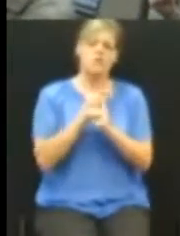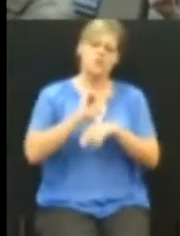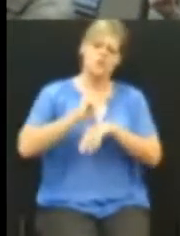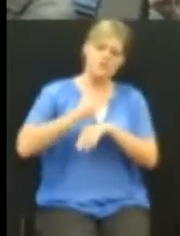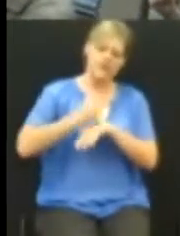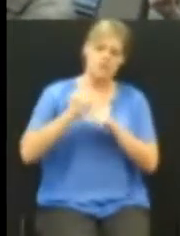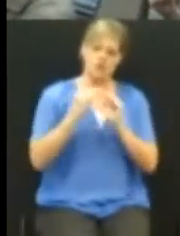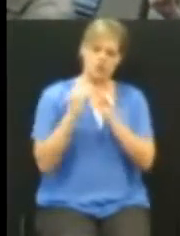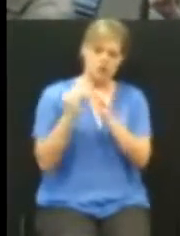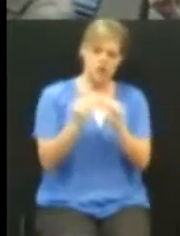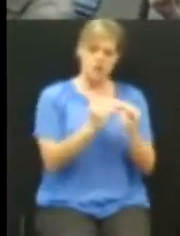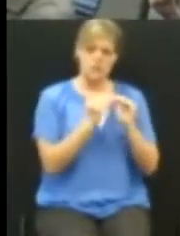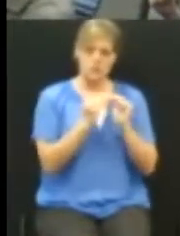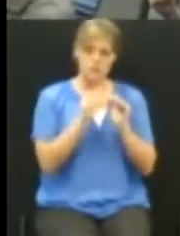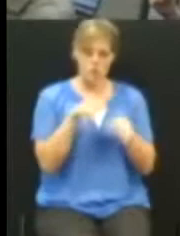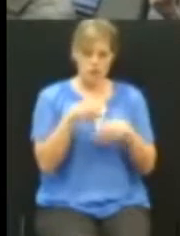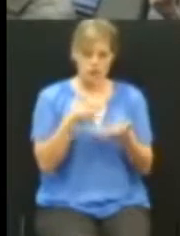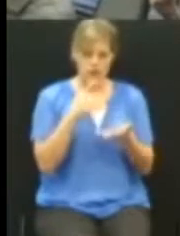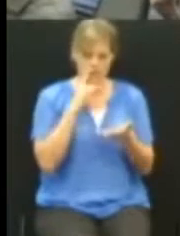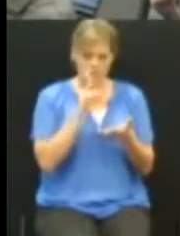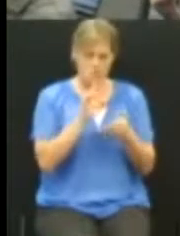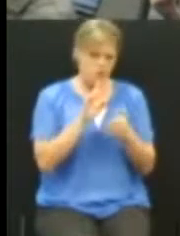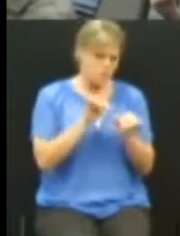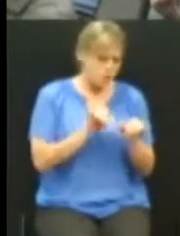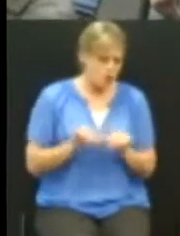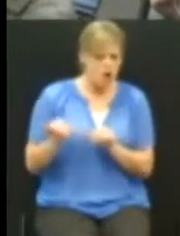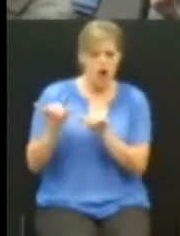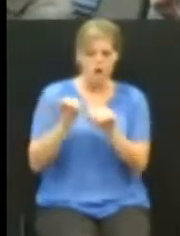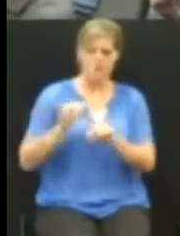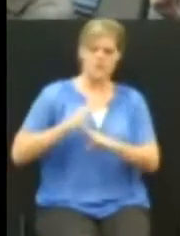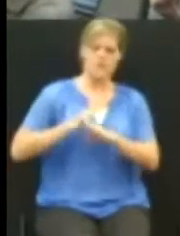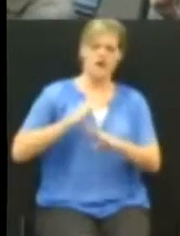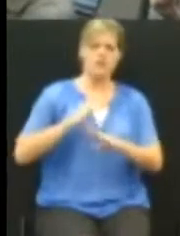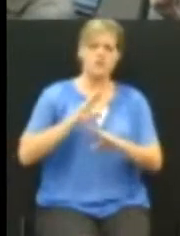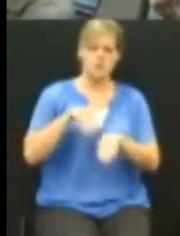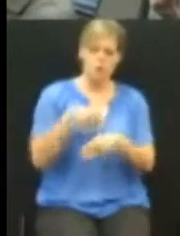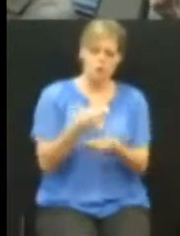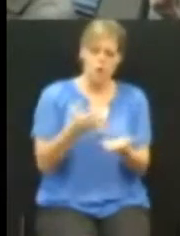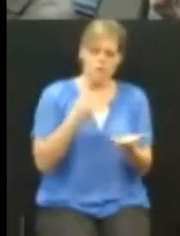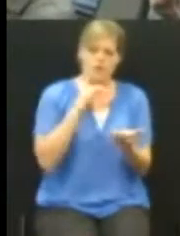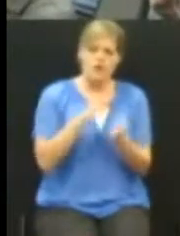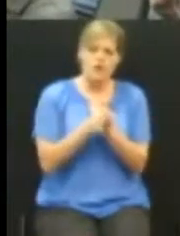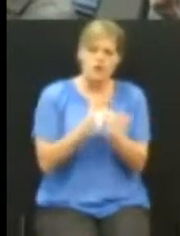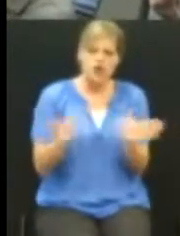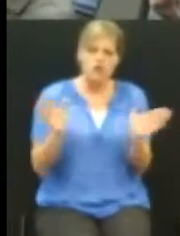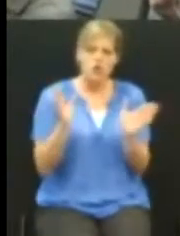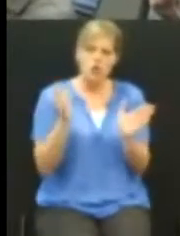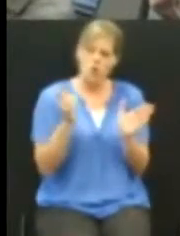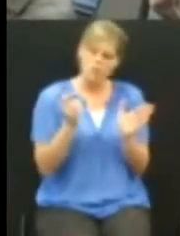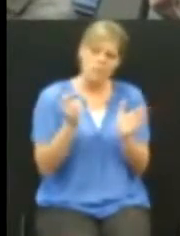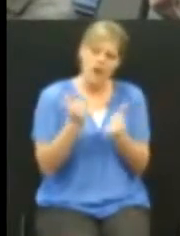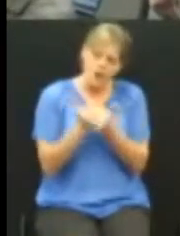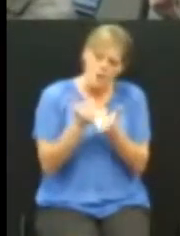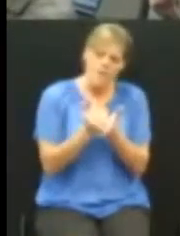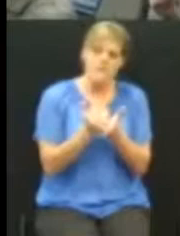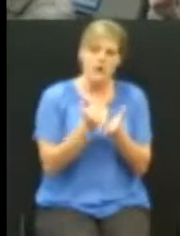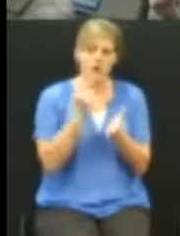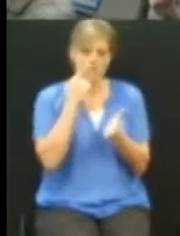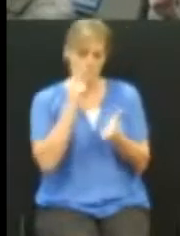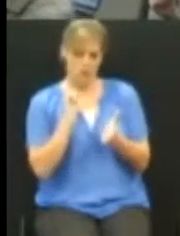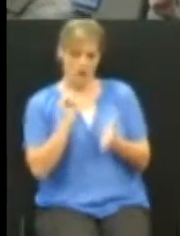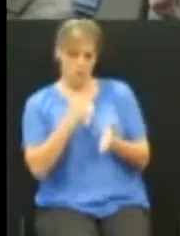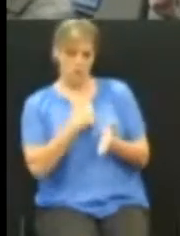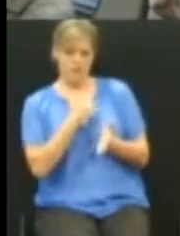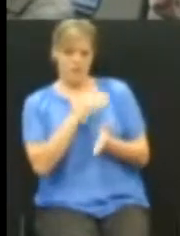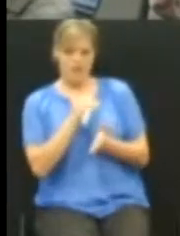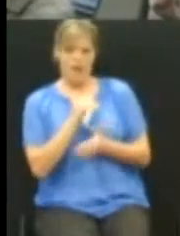tranquility, provide for the common defense, promote the general welfare, and secure blessings of liberty to ourselves and our posterity, to ordain